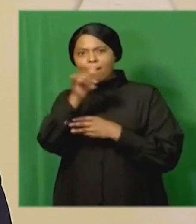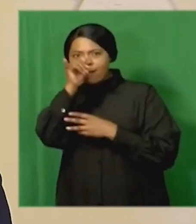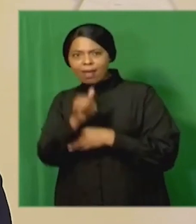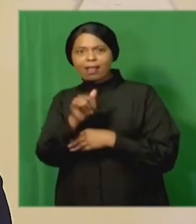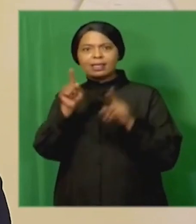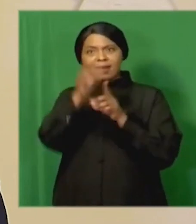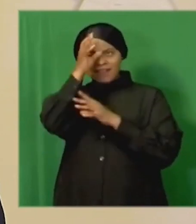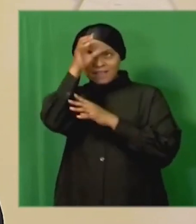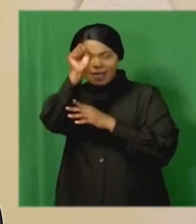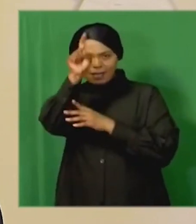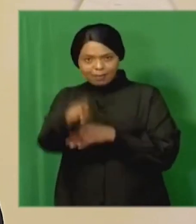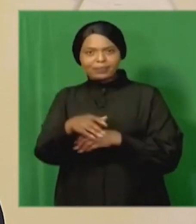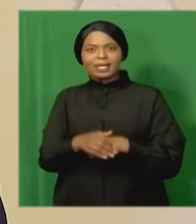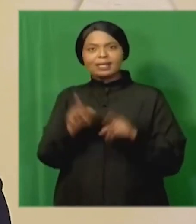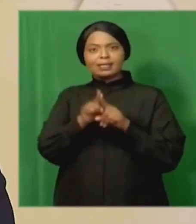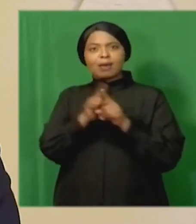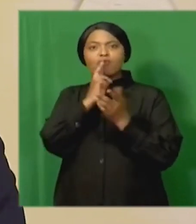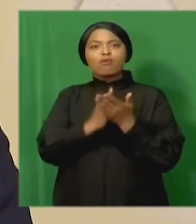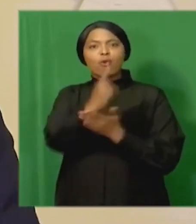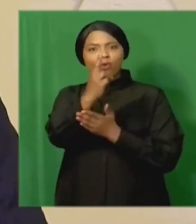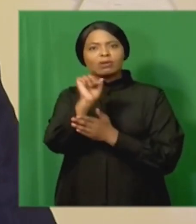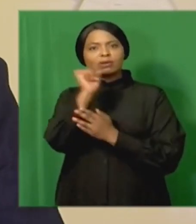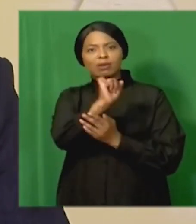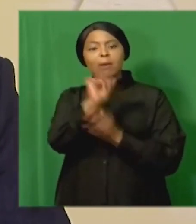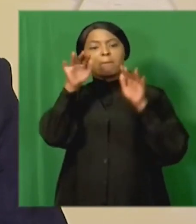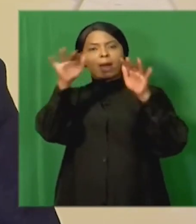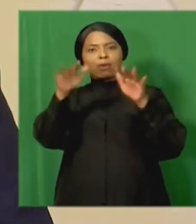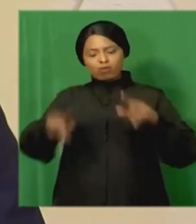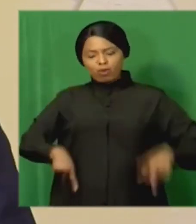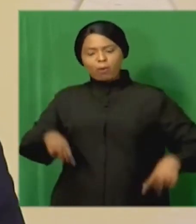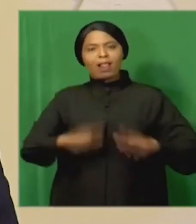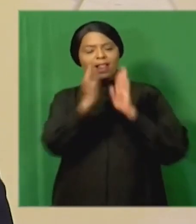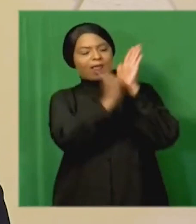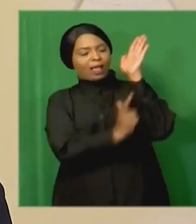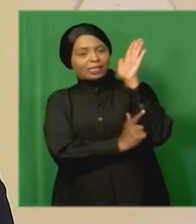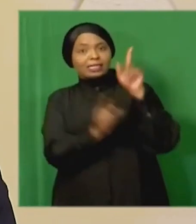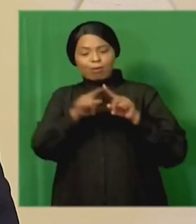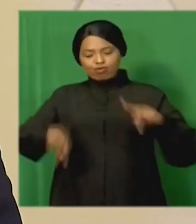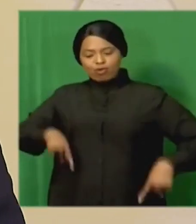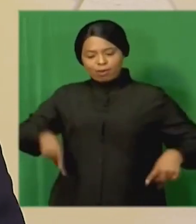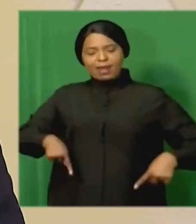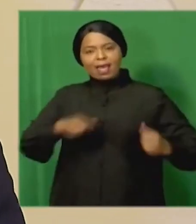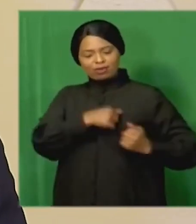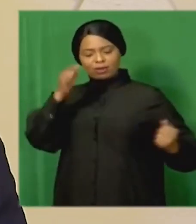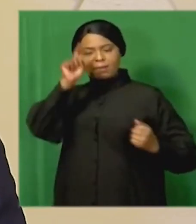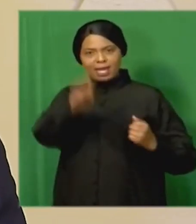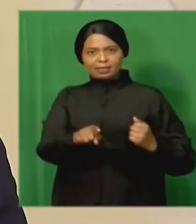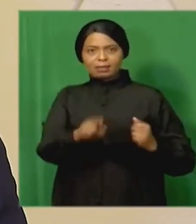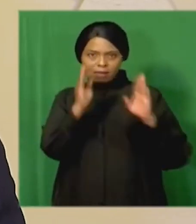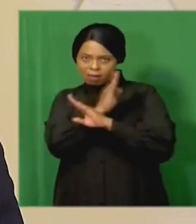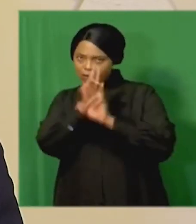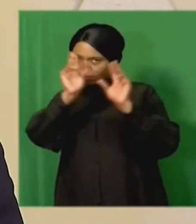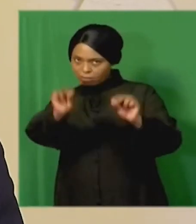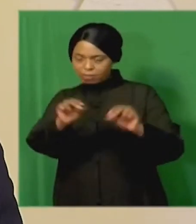harmonization of public procurement legislation making procurement more transparent and